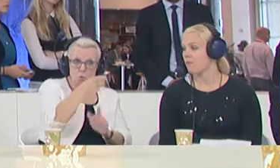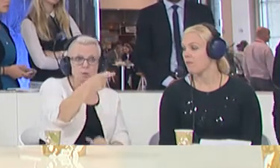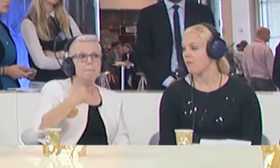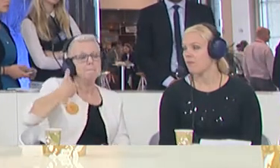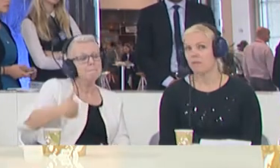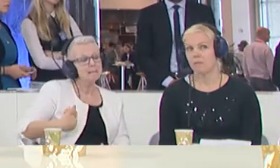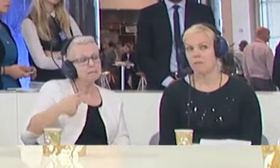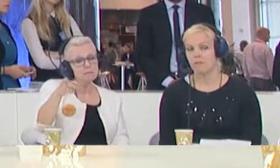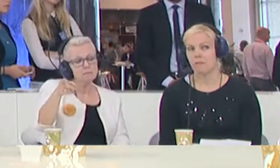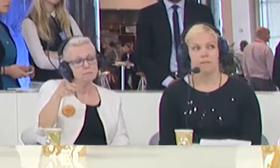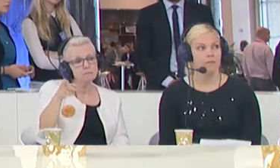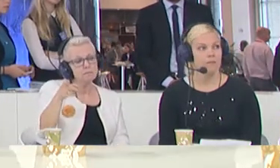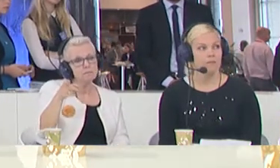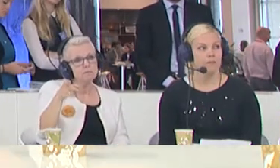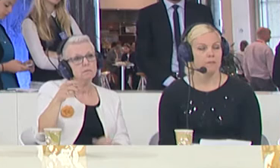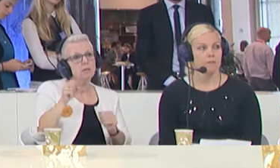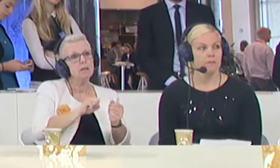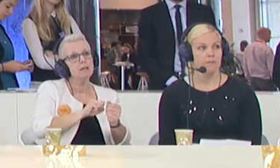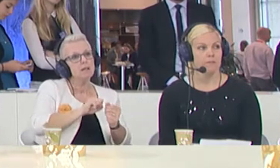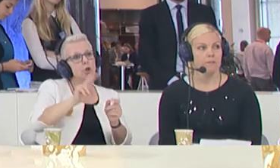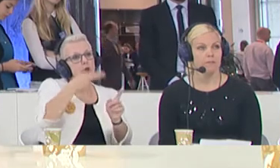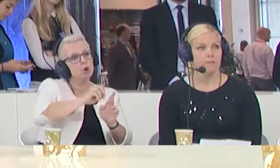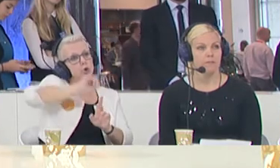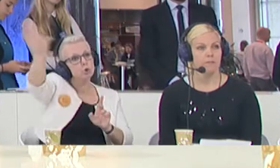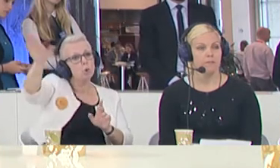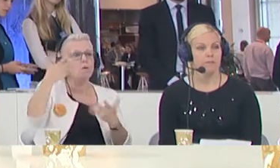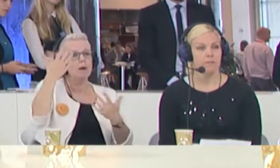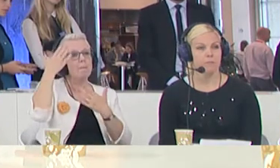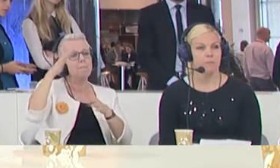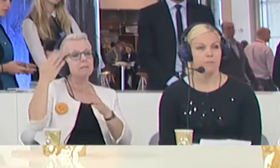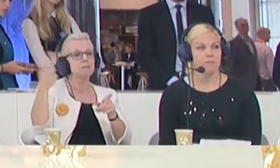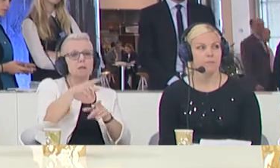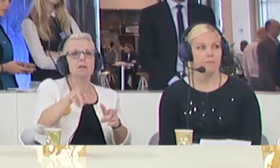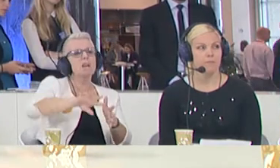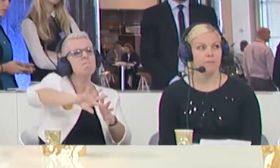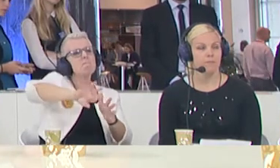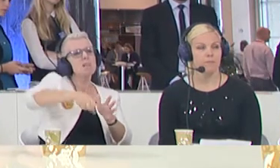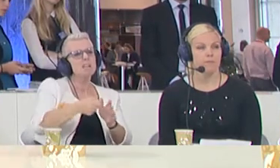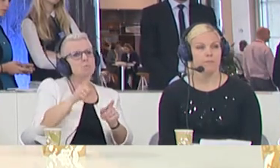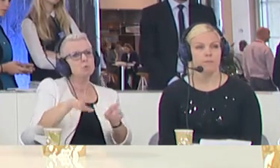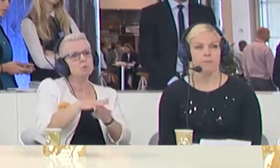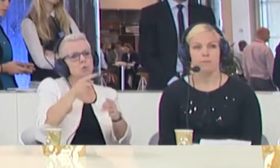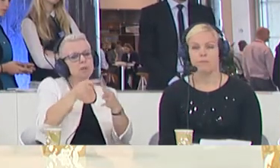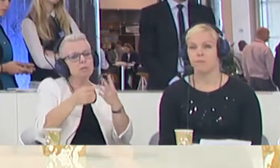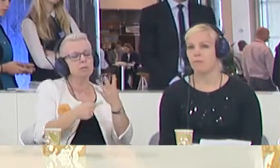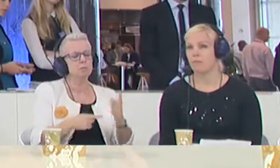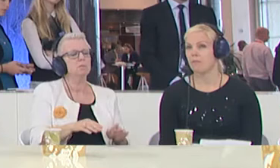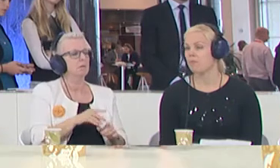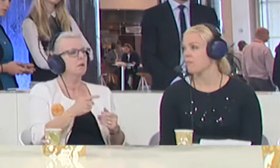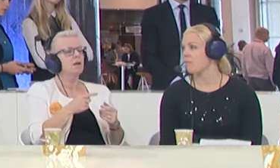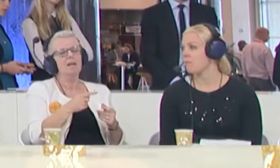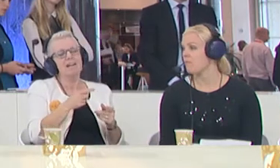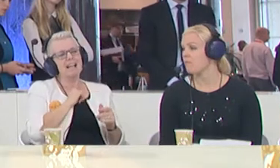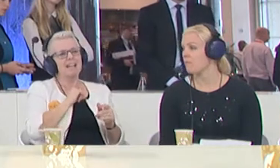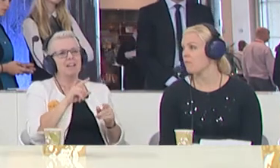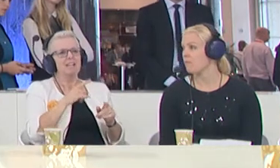should be deported or that people, that migrants who usually are criminals should be done this and this, then you very much frame it in a